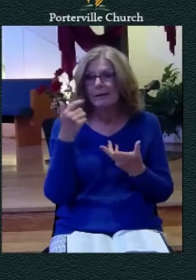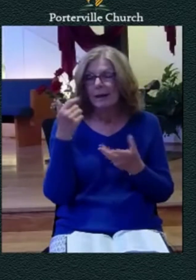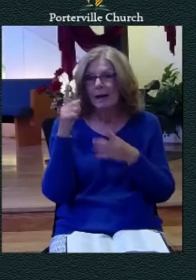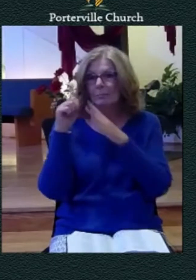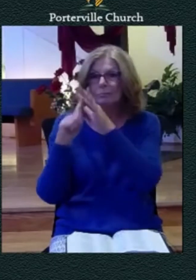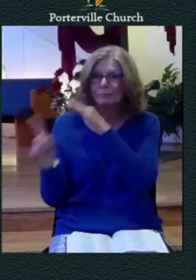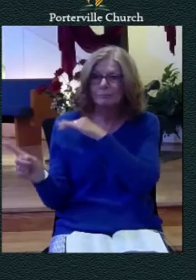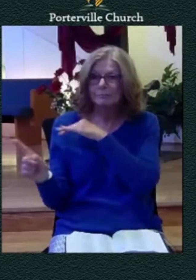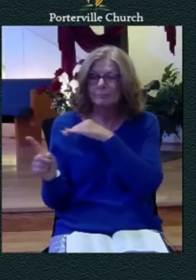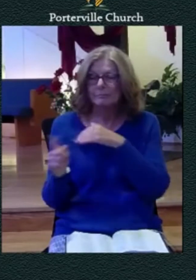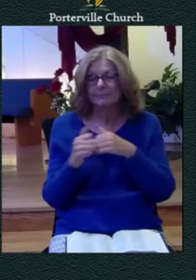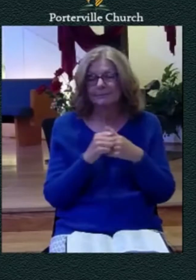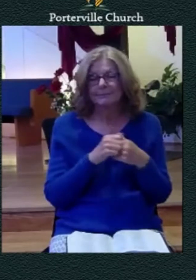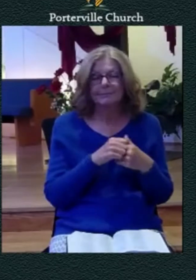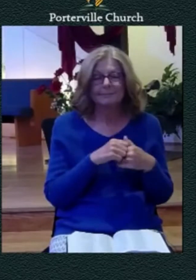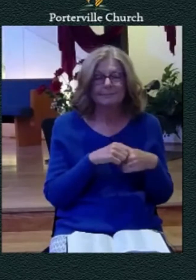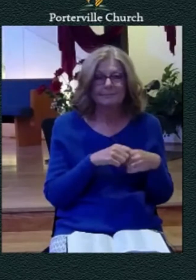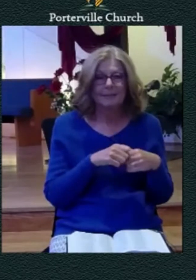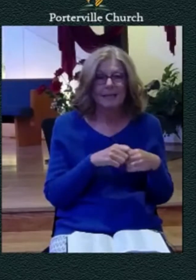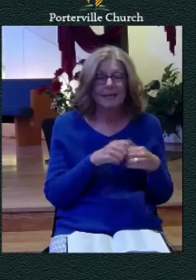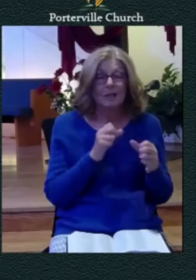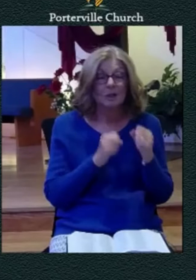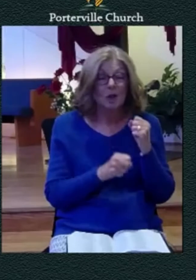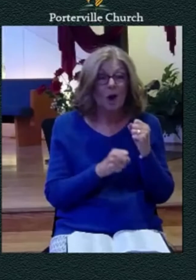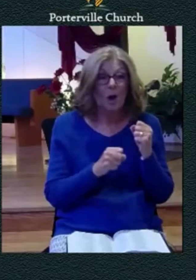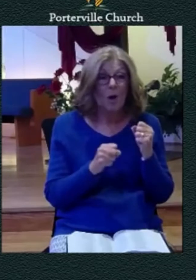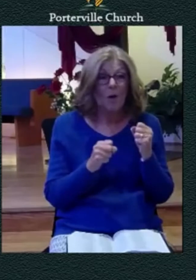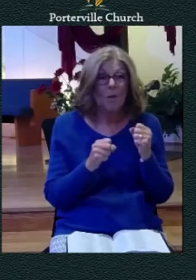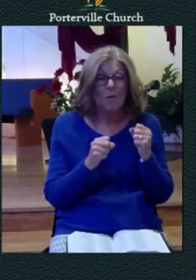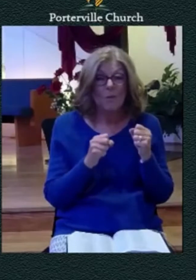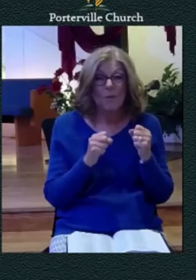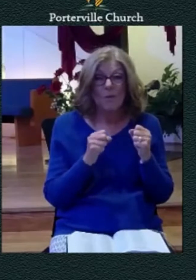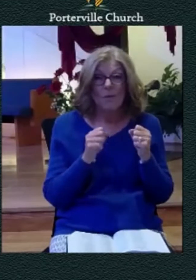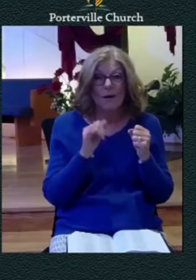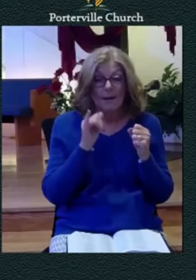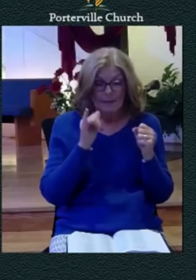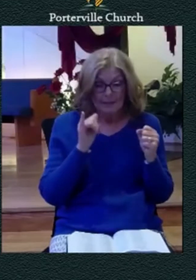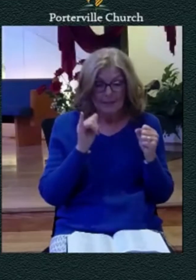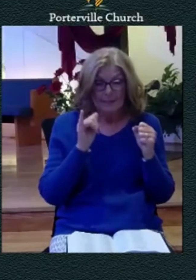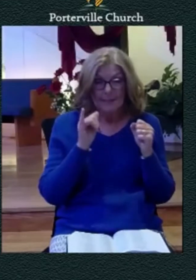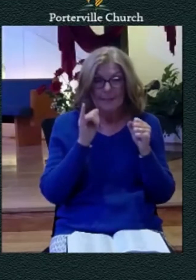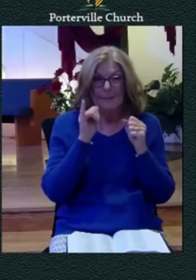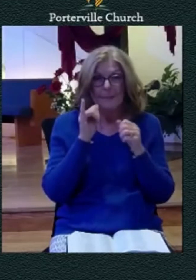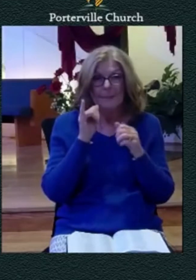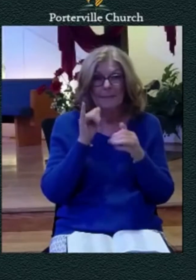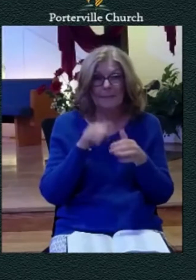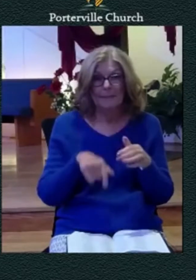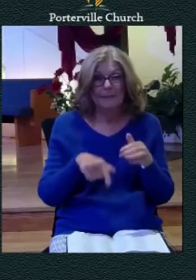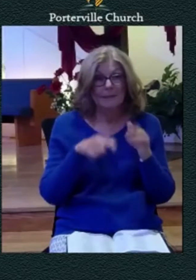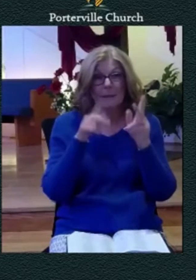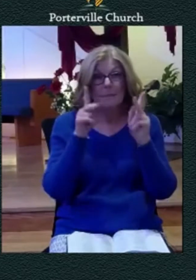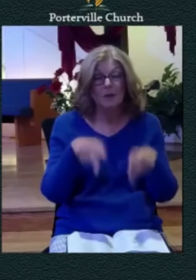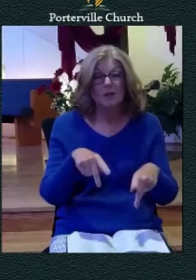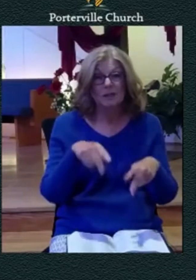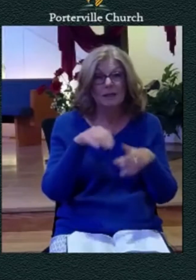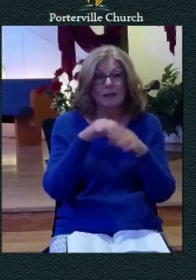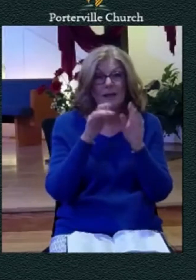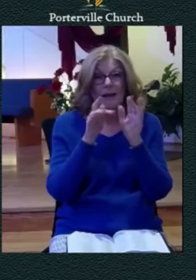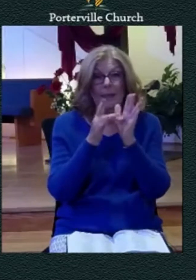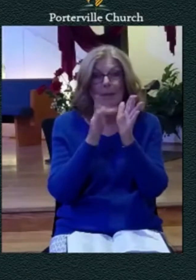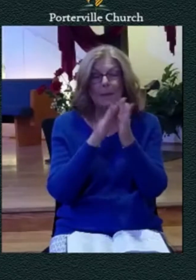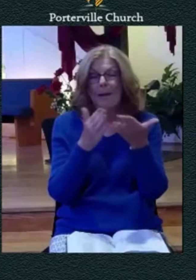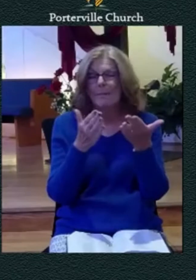and so as he forgets it leads to doubts and fears and the doubts and fears threaten to